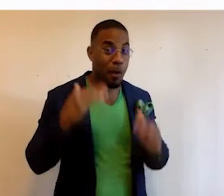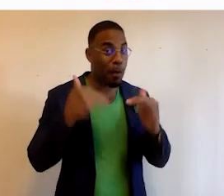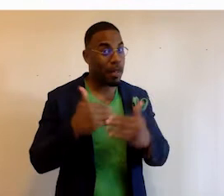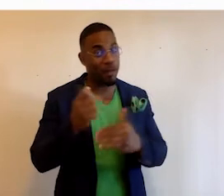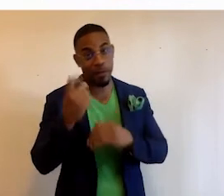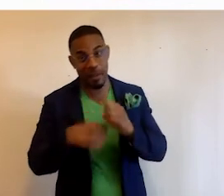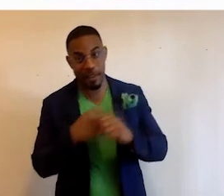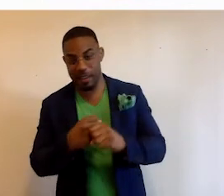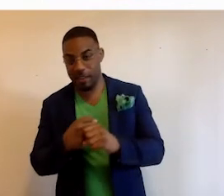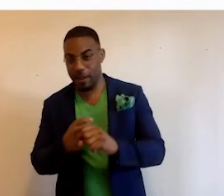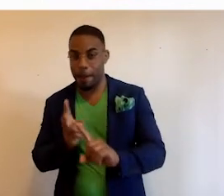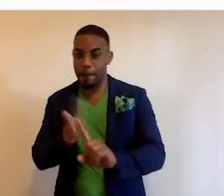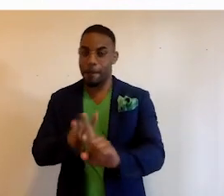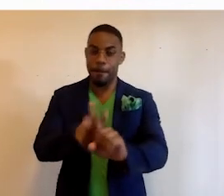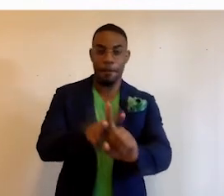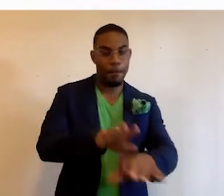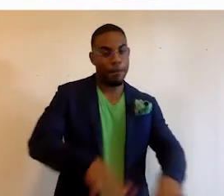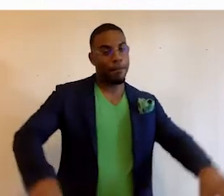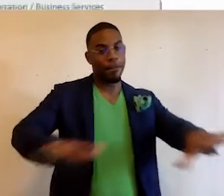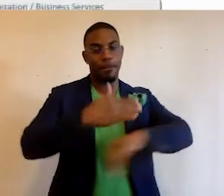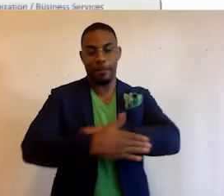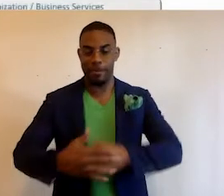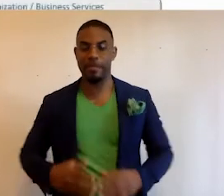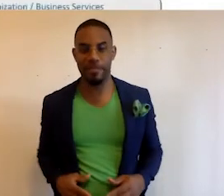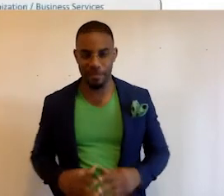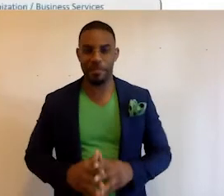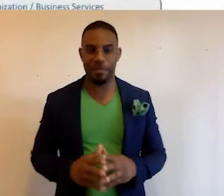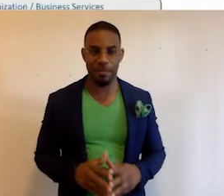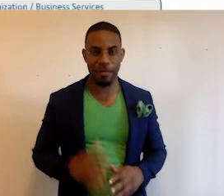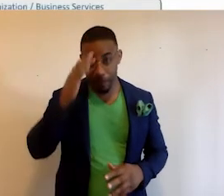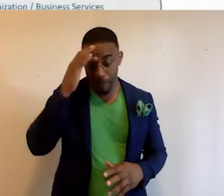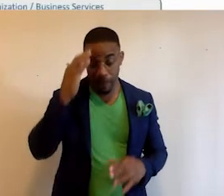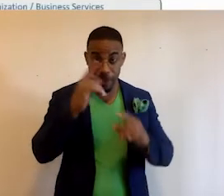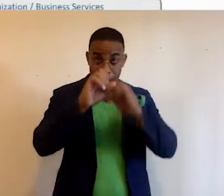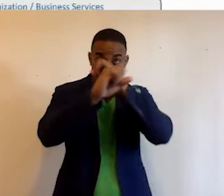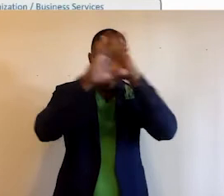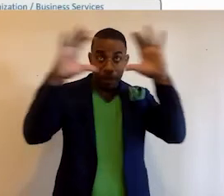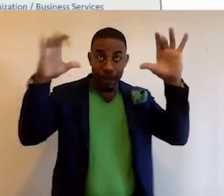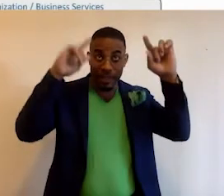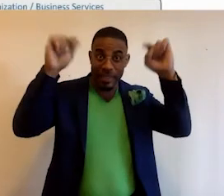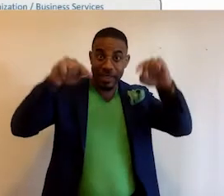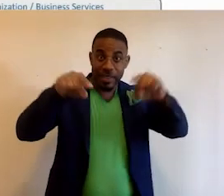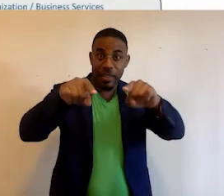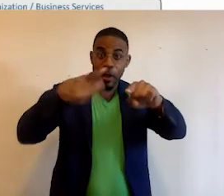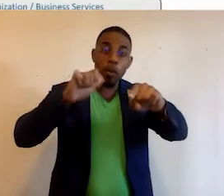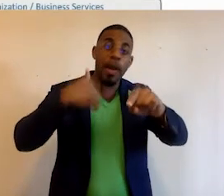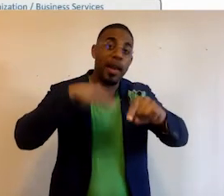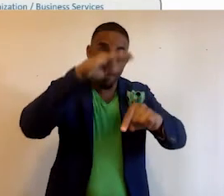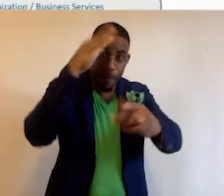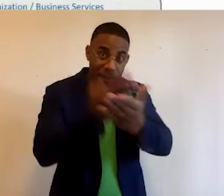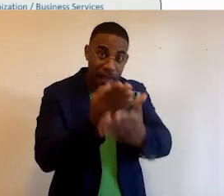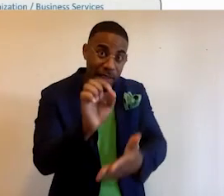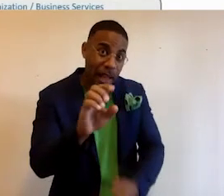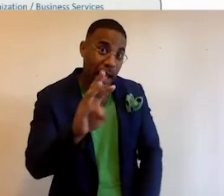in the next few years to begin rolling that out across the country. The big picture is this. We have blackfacts